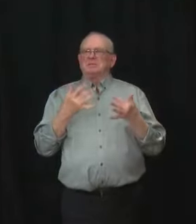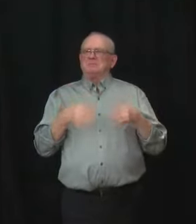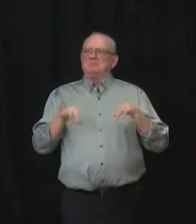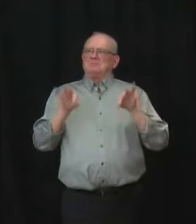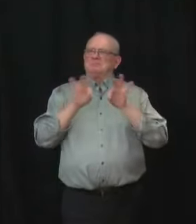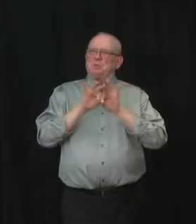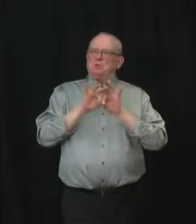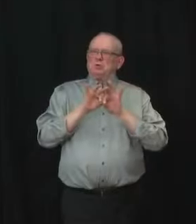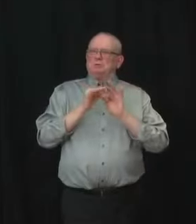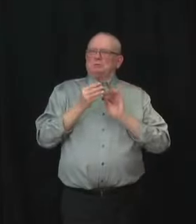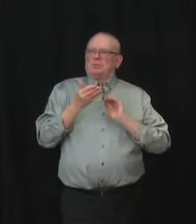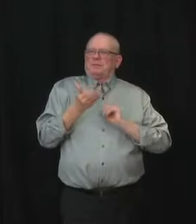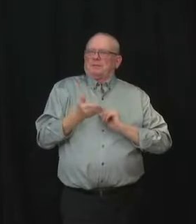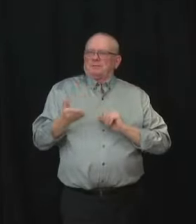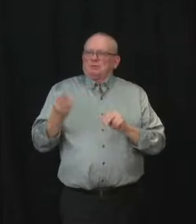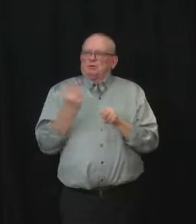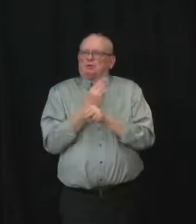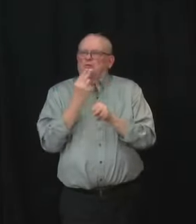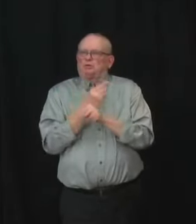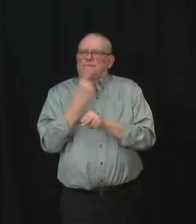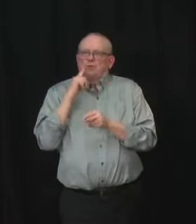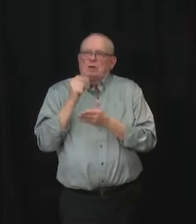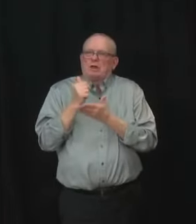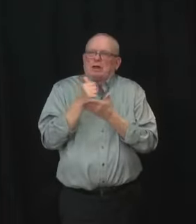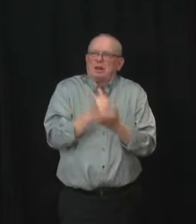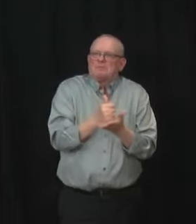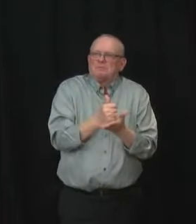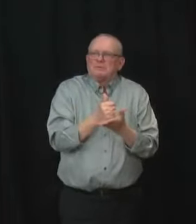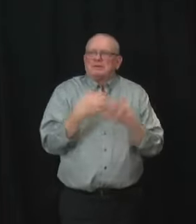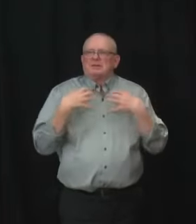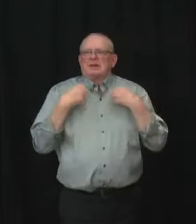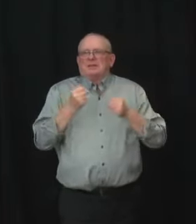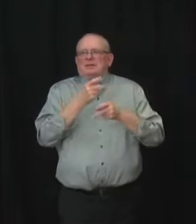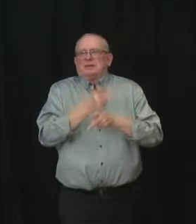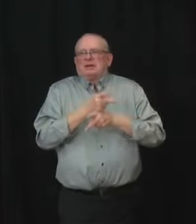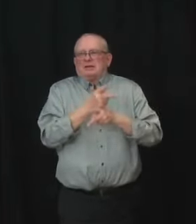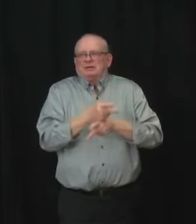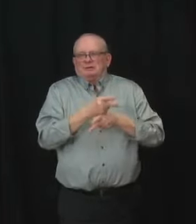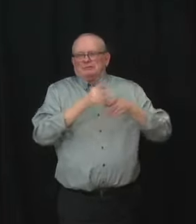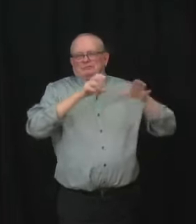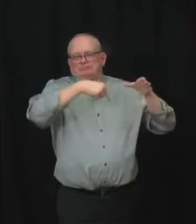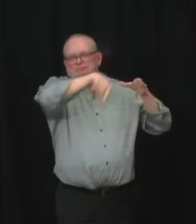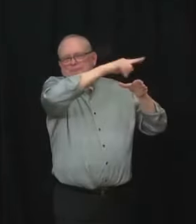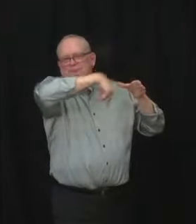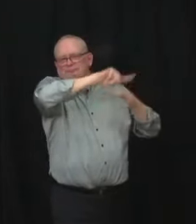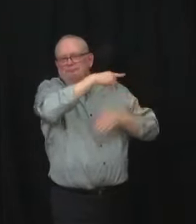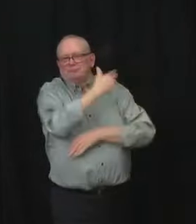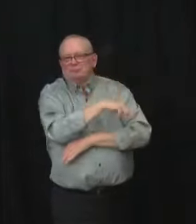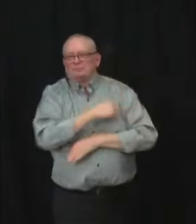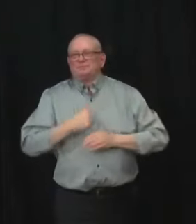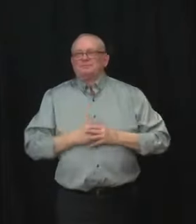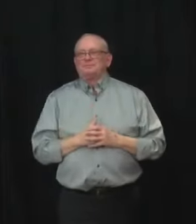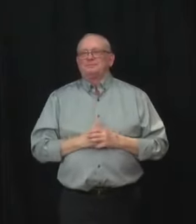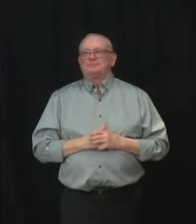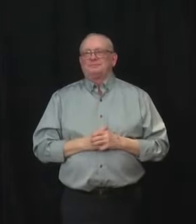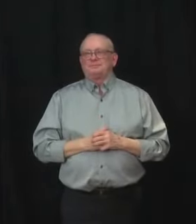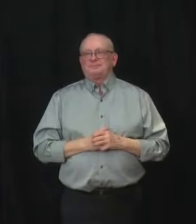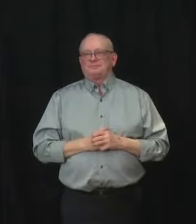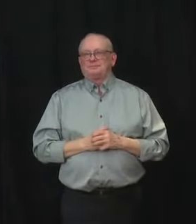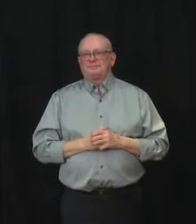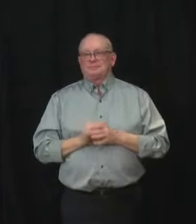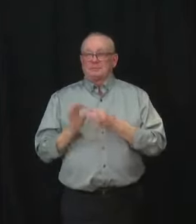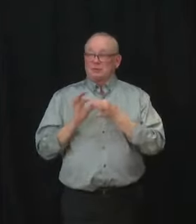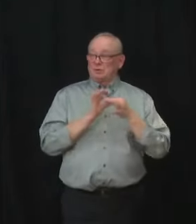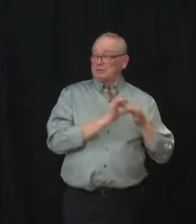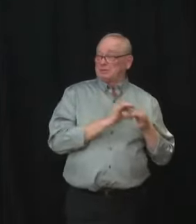our hospitals and and the impact on all birds. Thank you Minister and Andrea do you have a follow-up question? Uh no all the